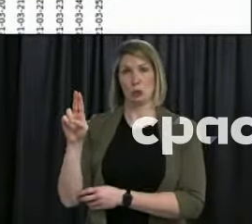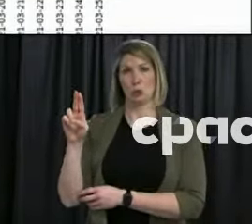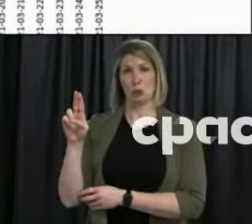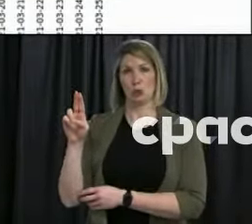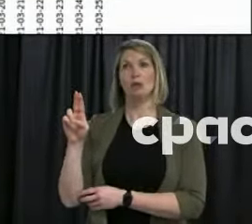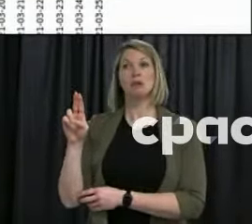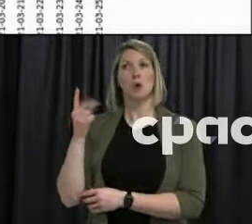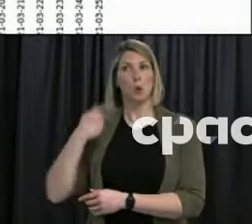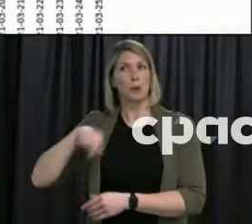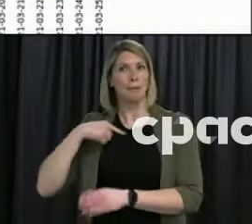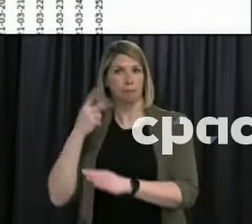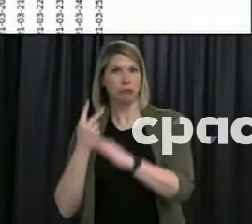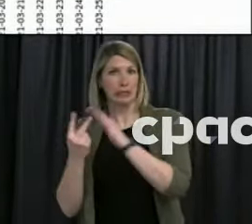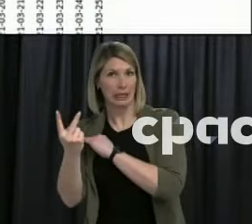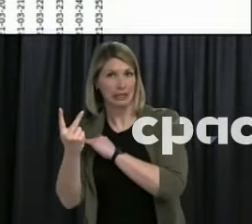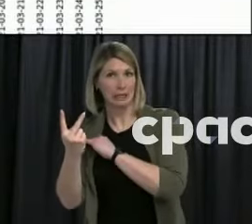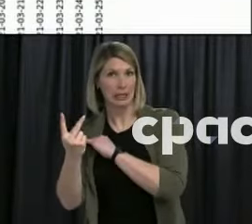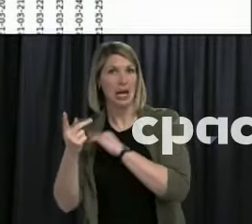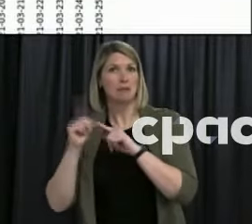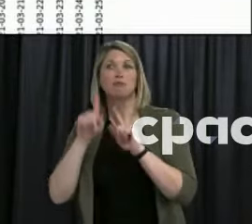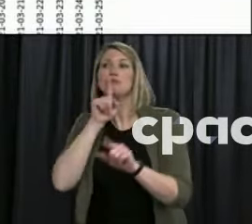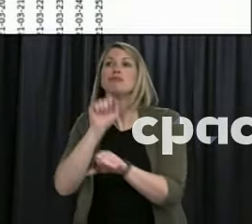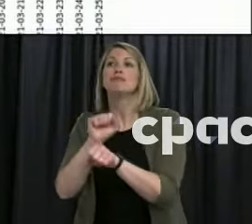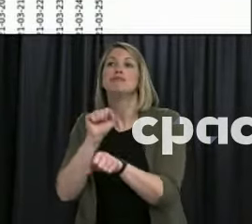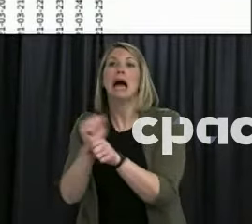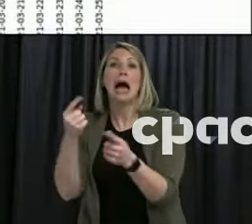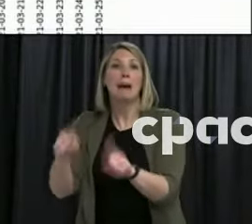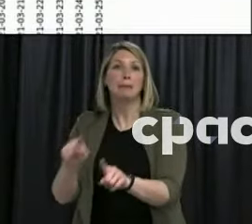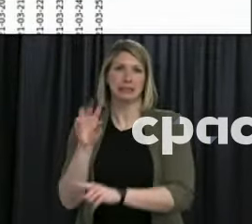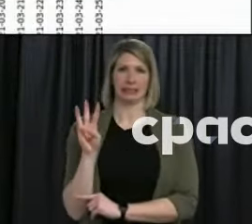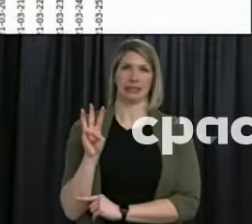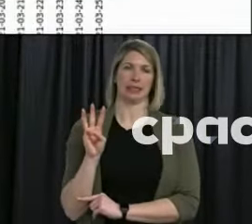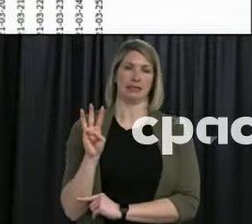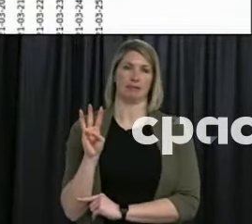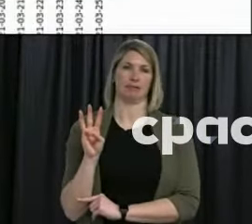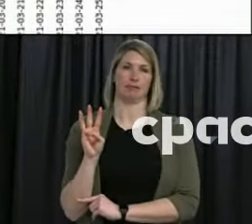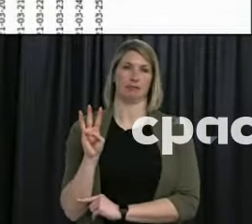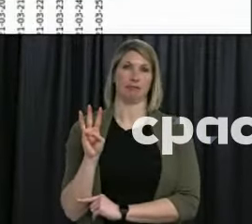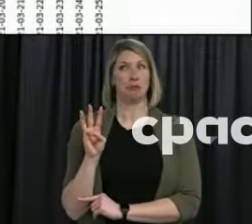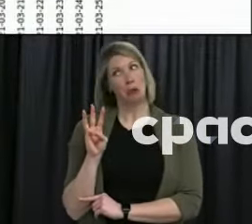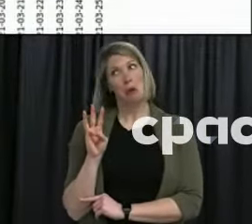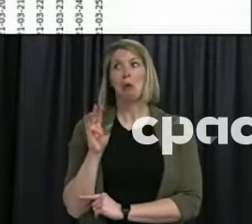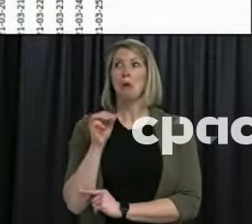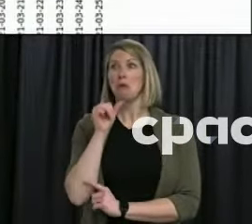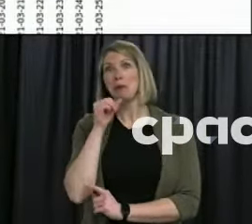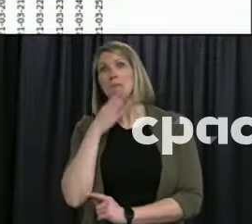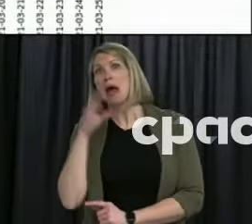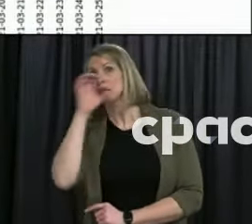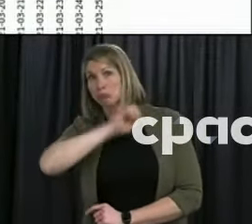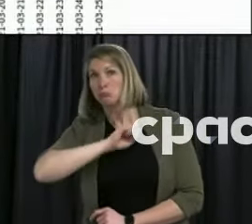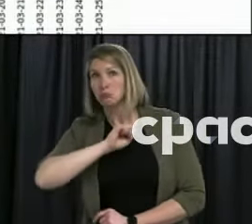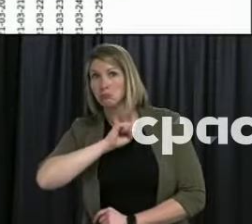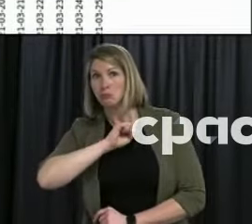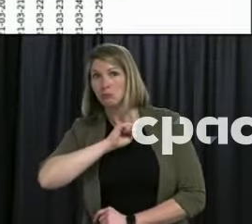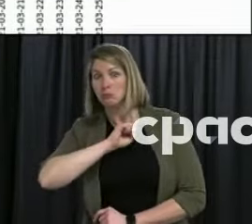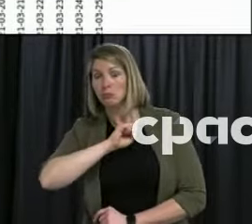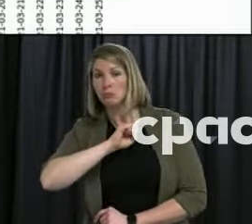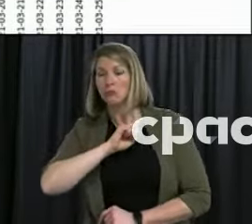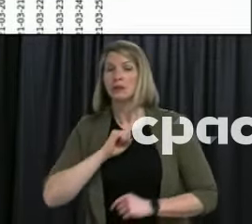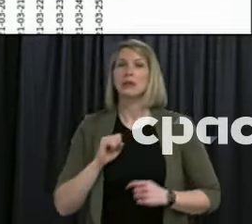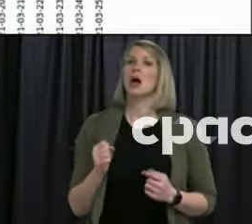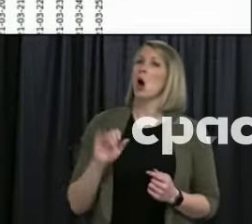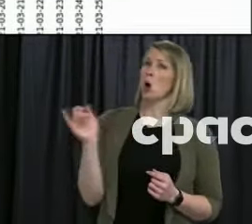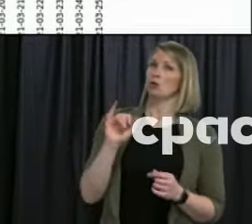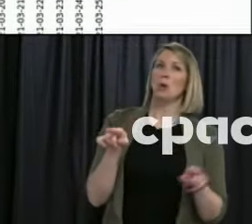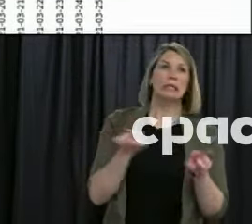six for a period of time. But again, a pretty good correlation. So these cases have consequences but we are able to